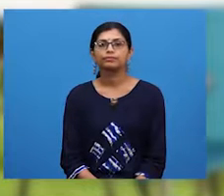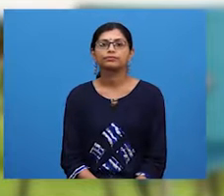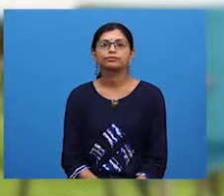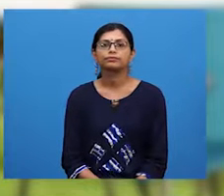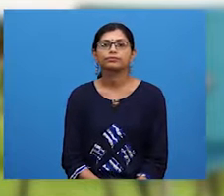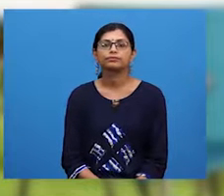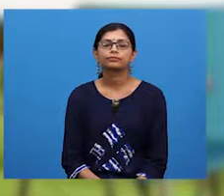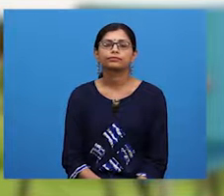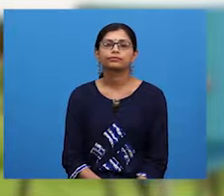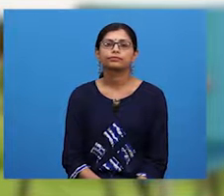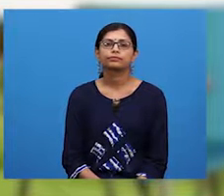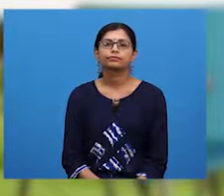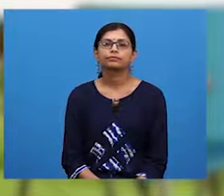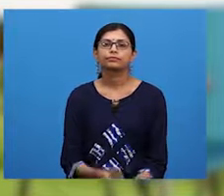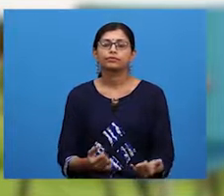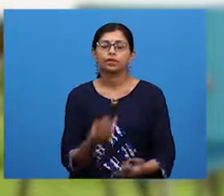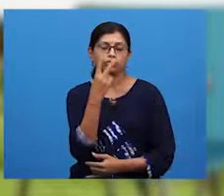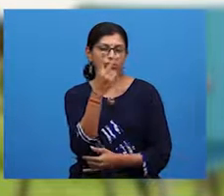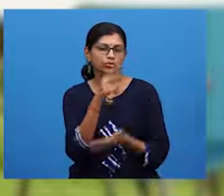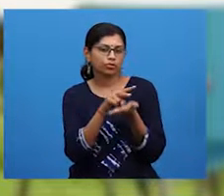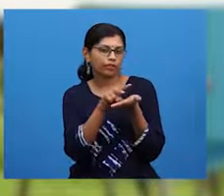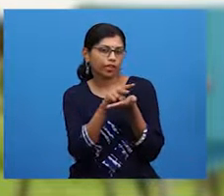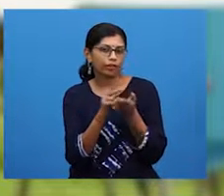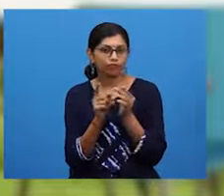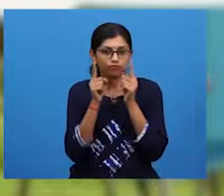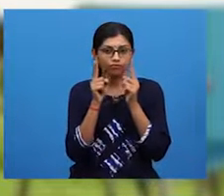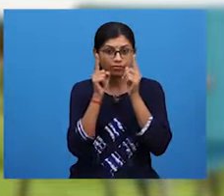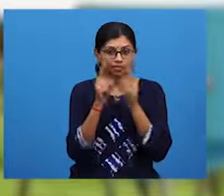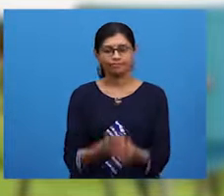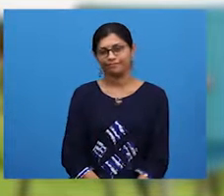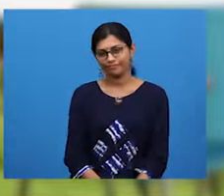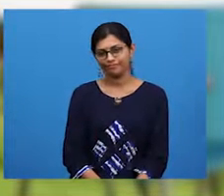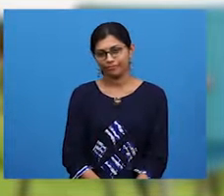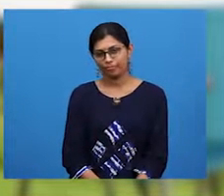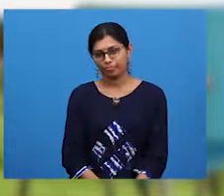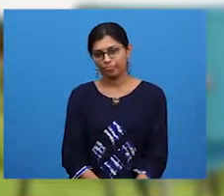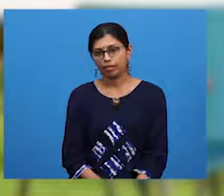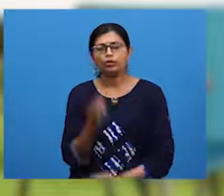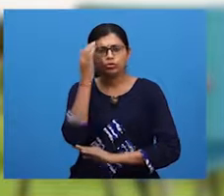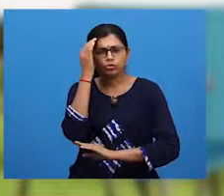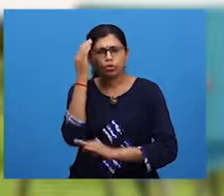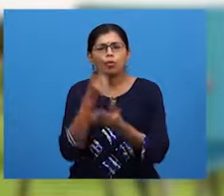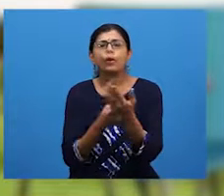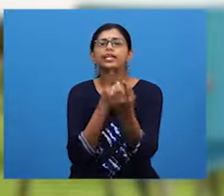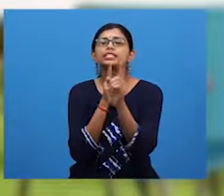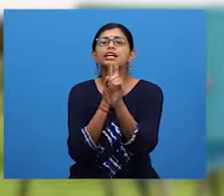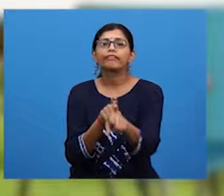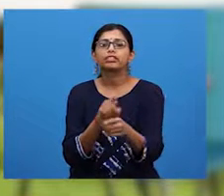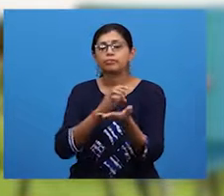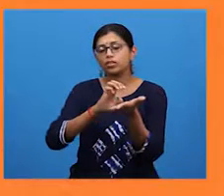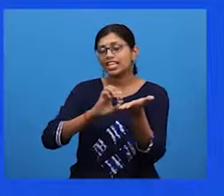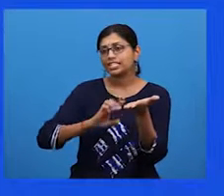Now, let's watch this short video to know what a response essay is.